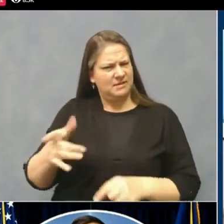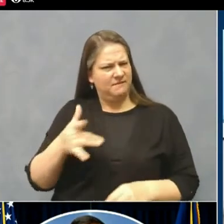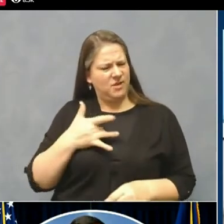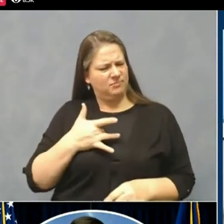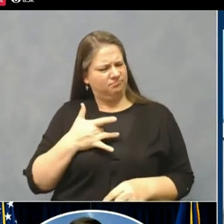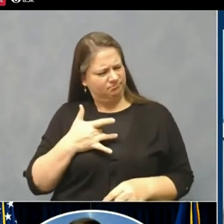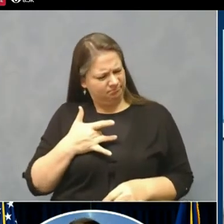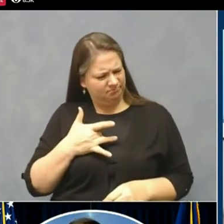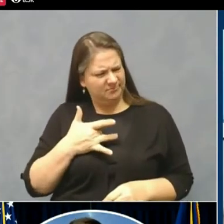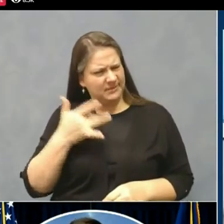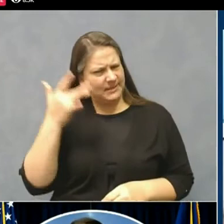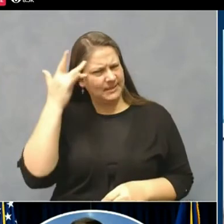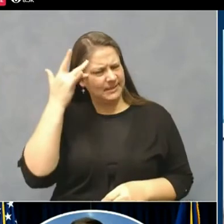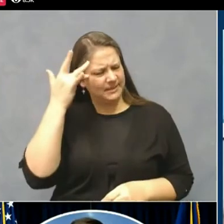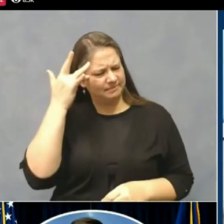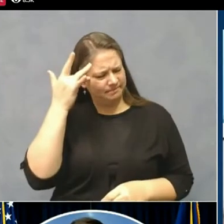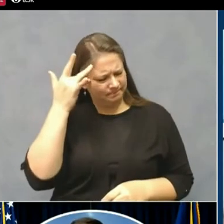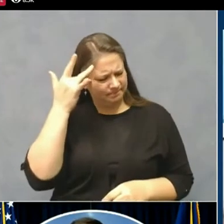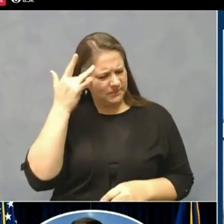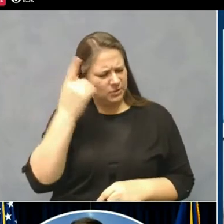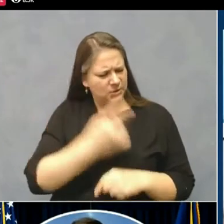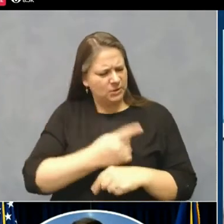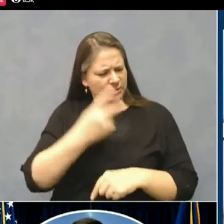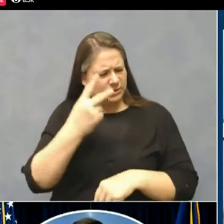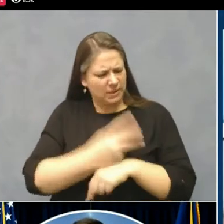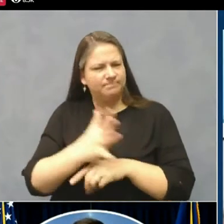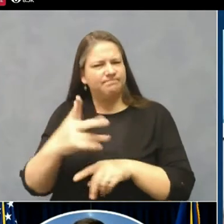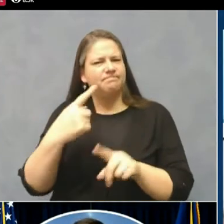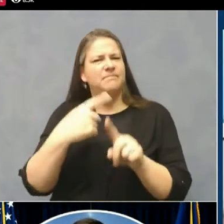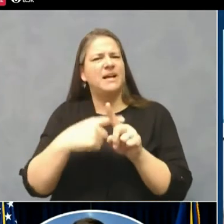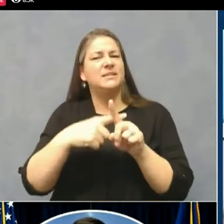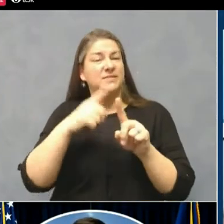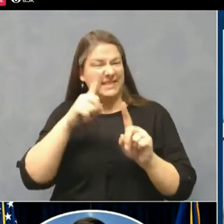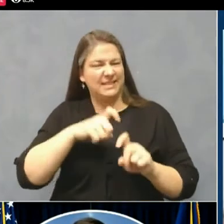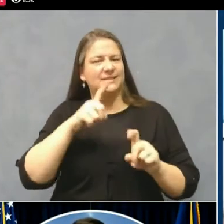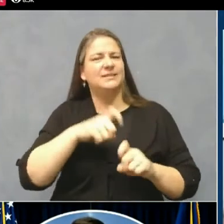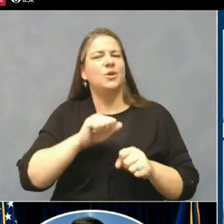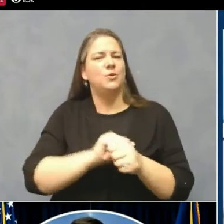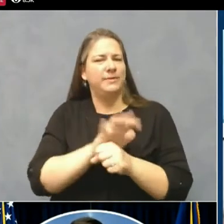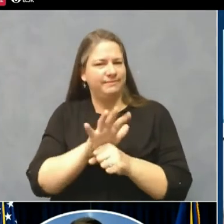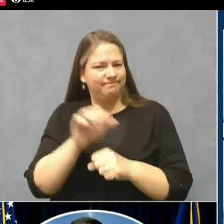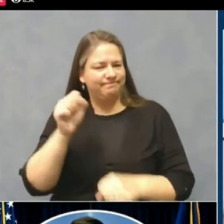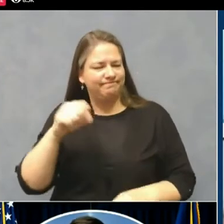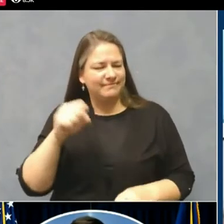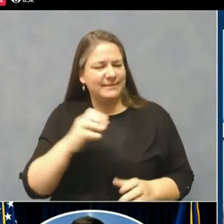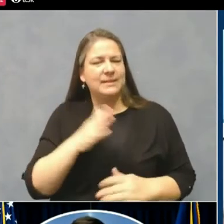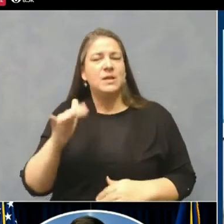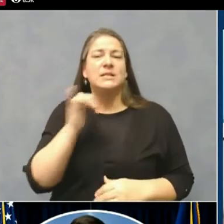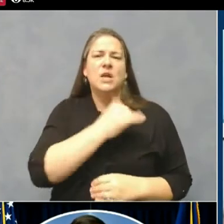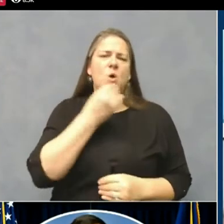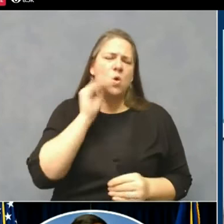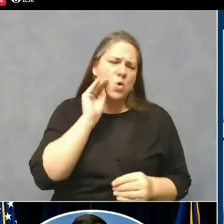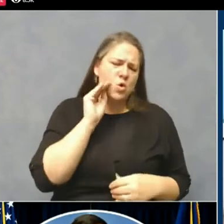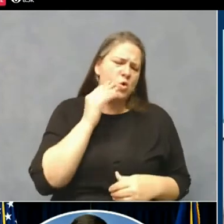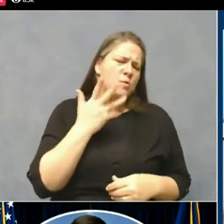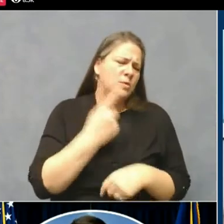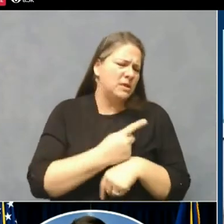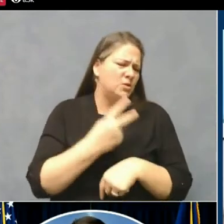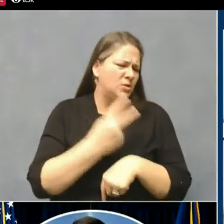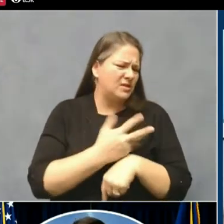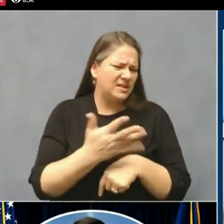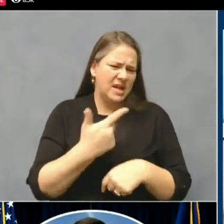couple days later, he tested positive for COVID-19. After several days at home, he was running a serious temperature and couldn't breathe.